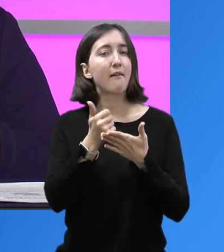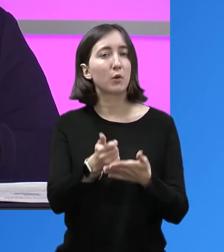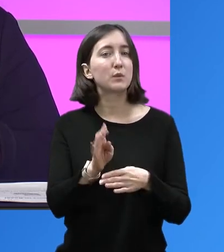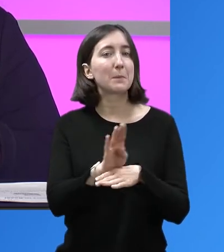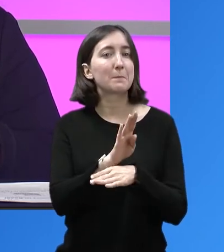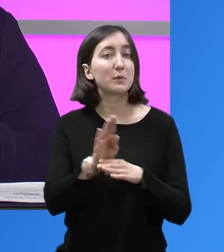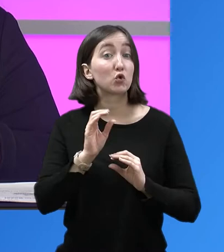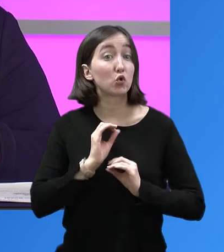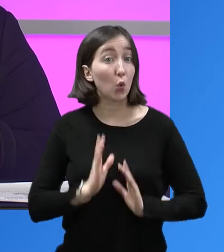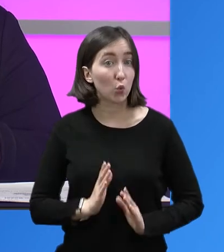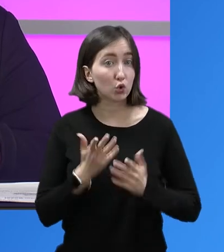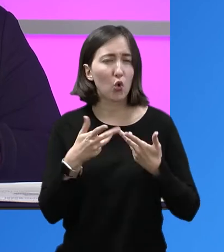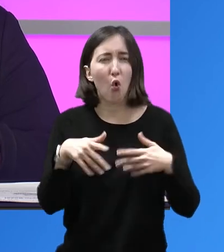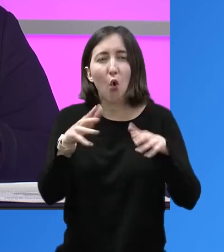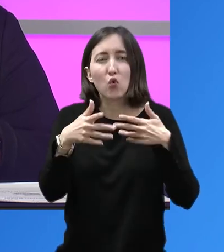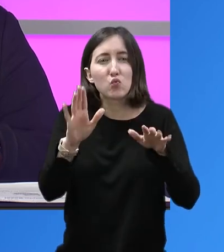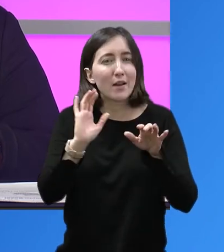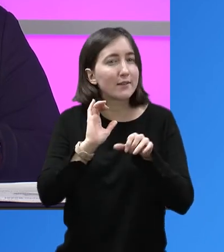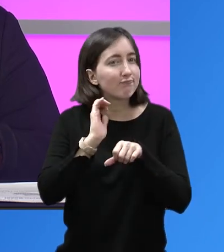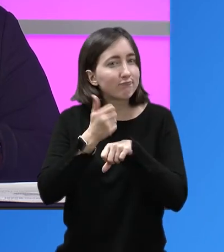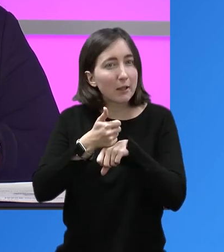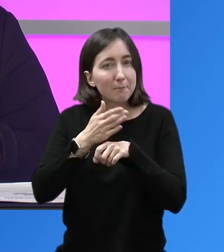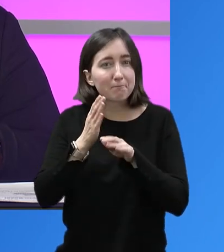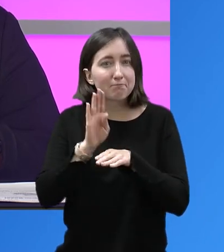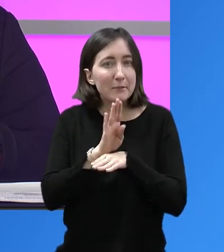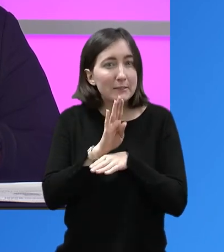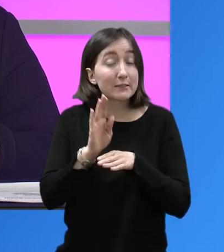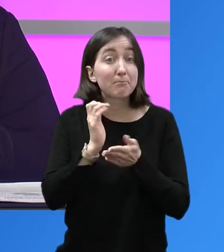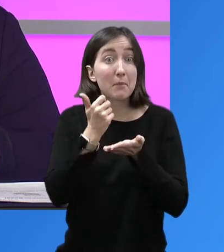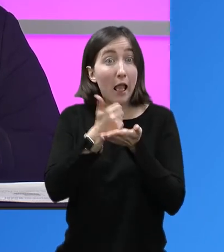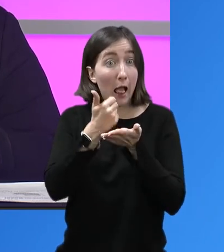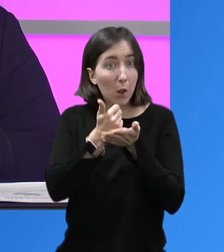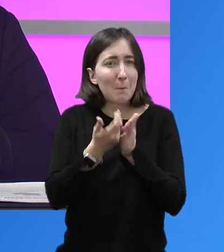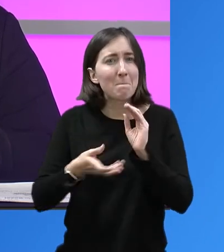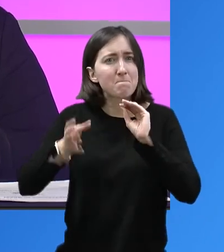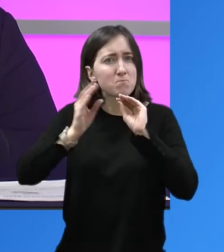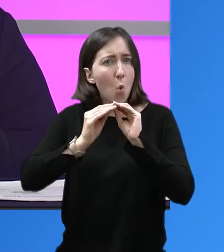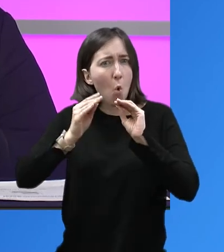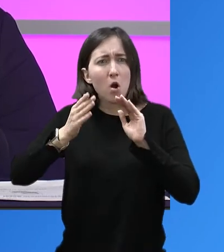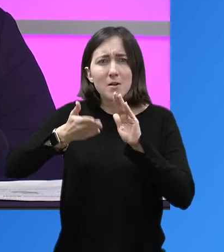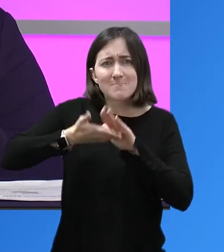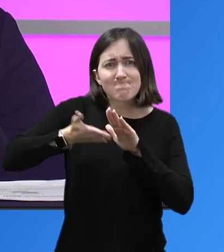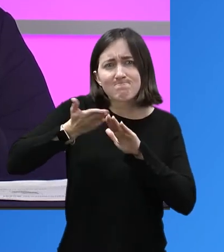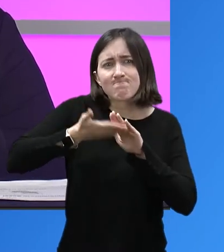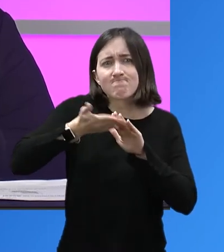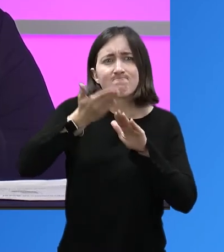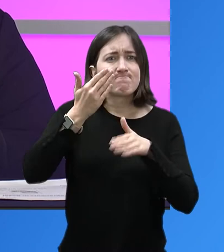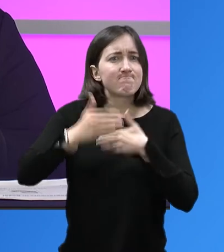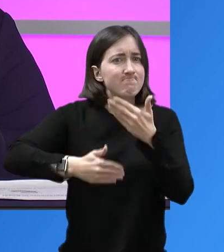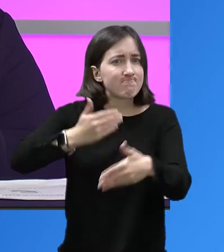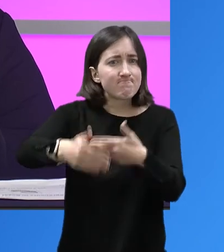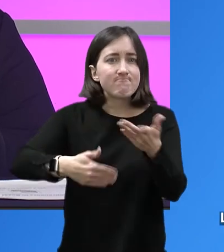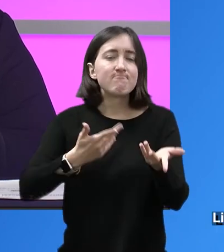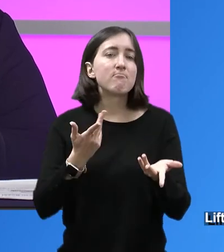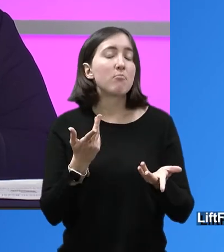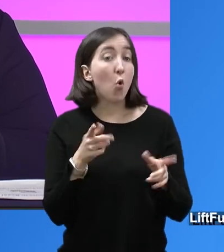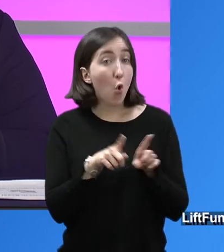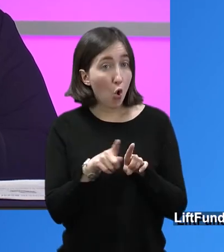program that helped business owners. They were already in business and just really launched them to the next level.